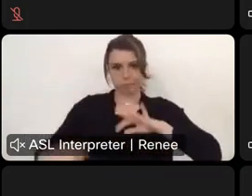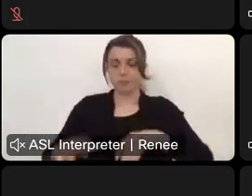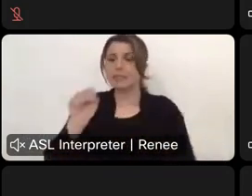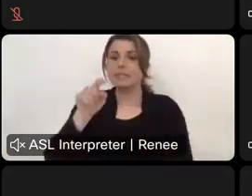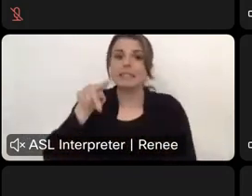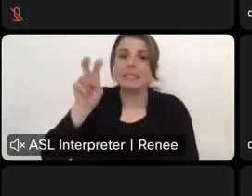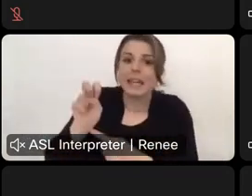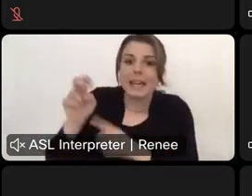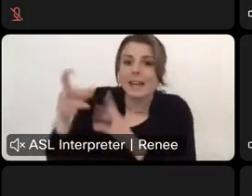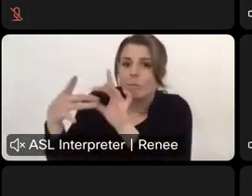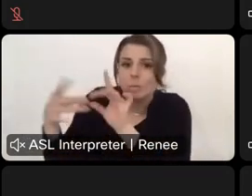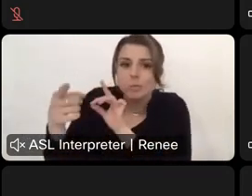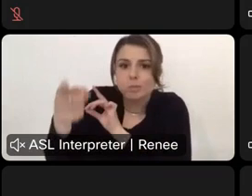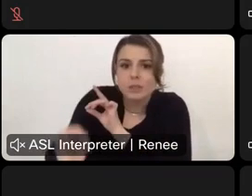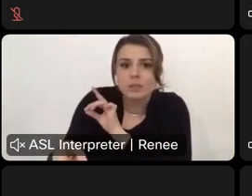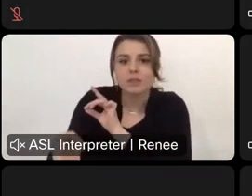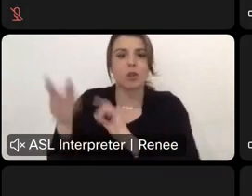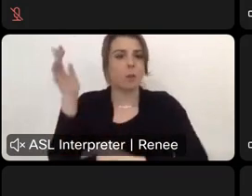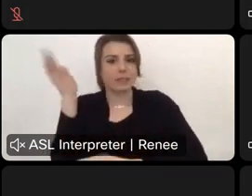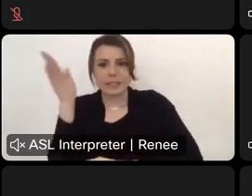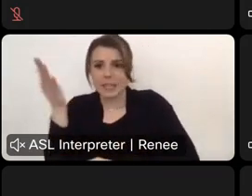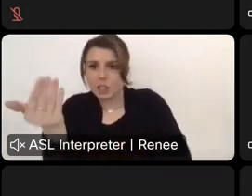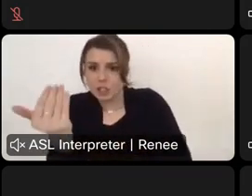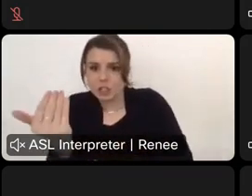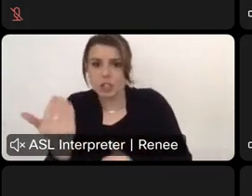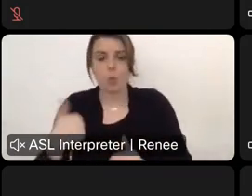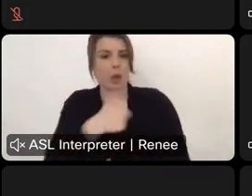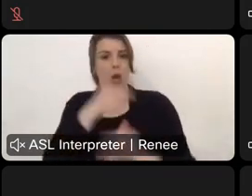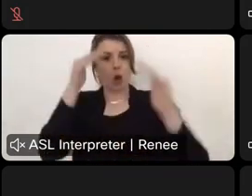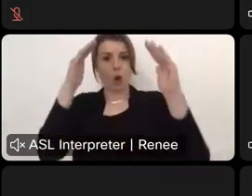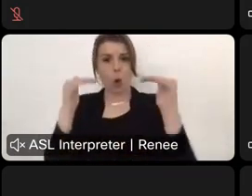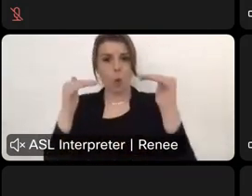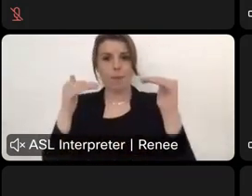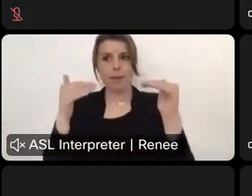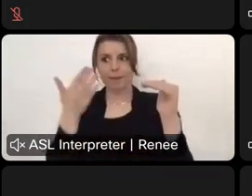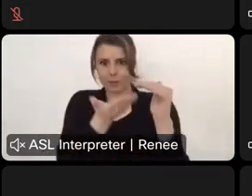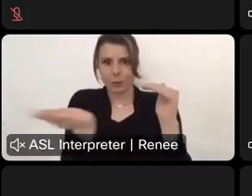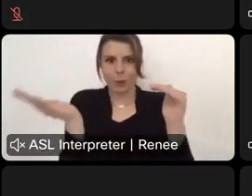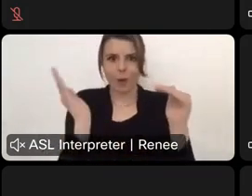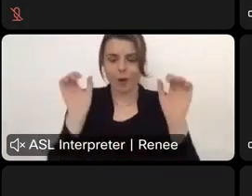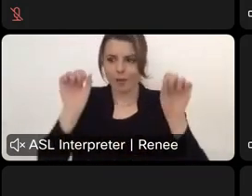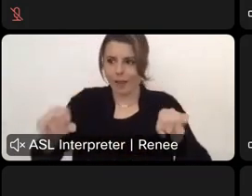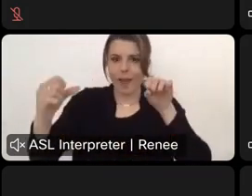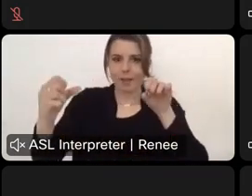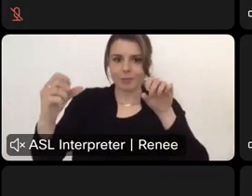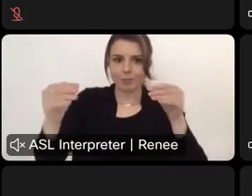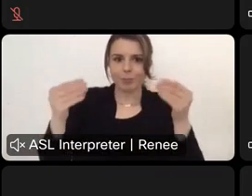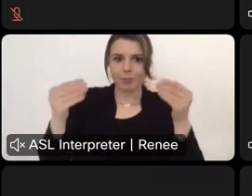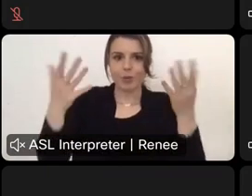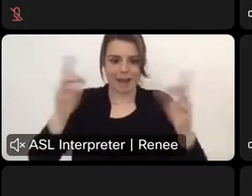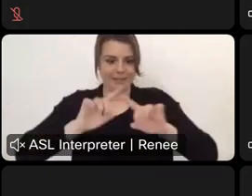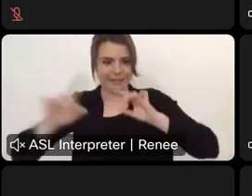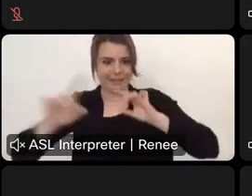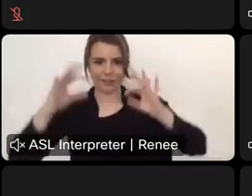others, uh, on this on this presentation, we are really hoping that you all can give us. Other options to consider, because